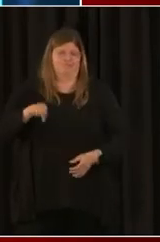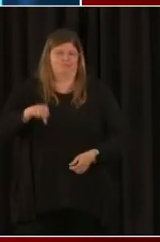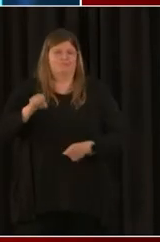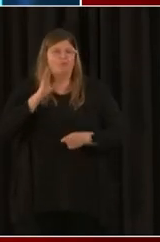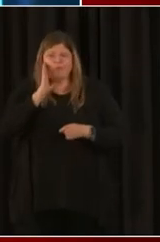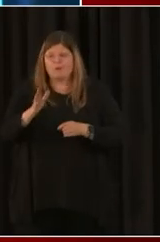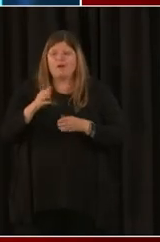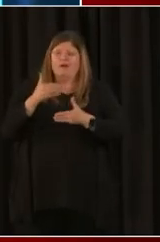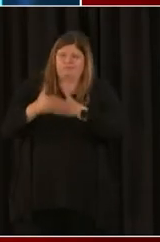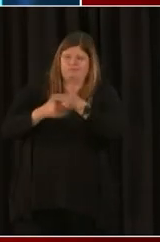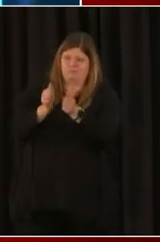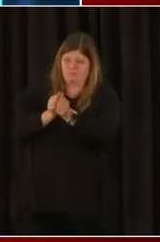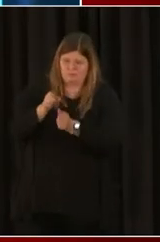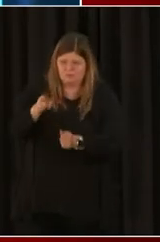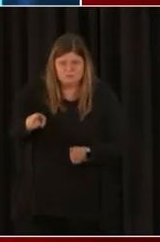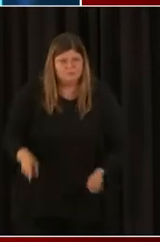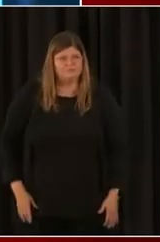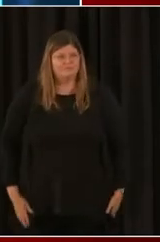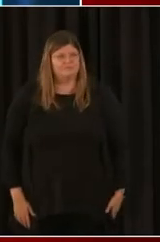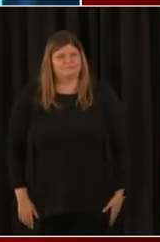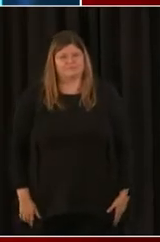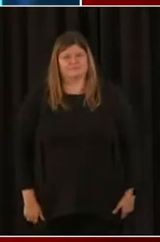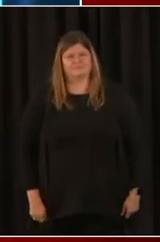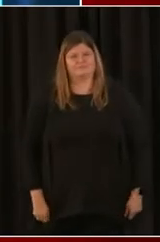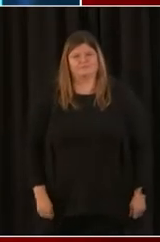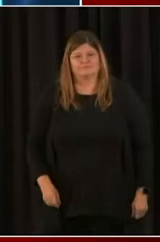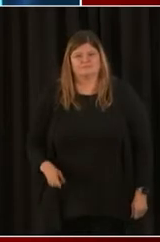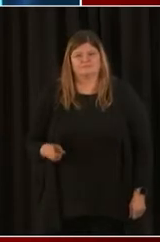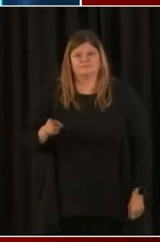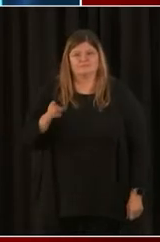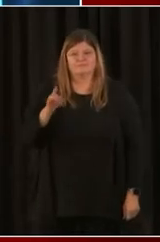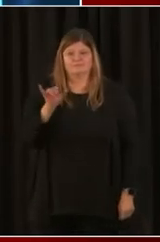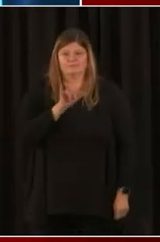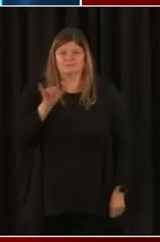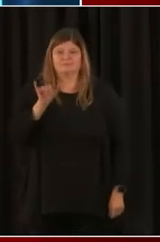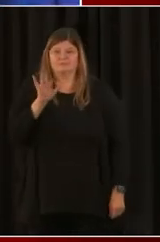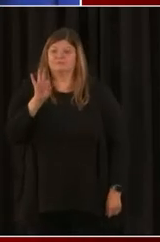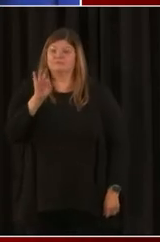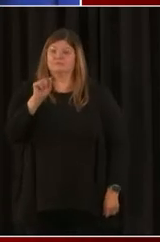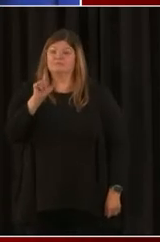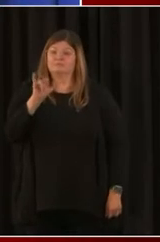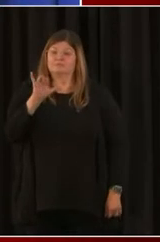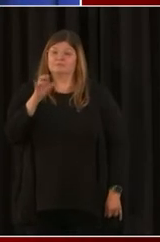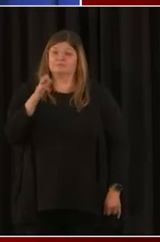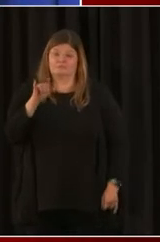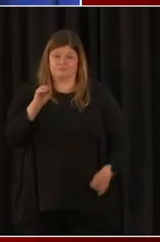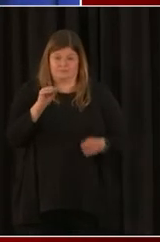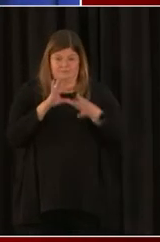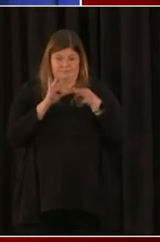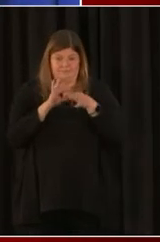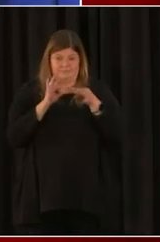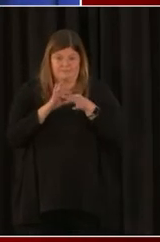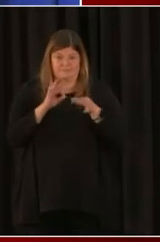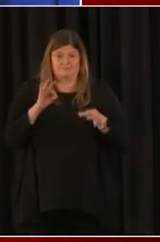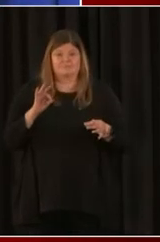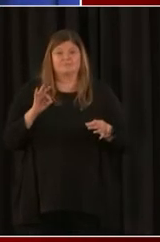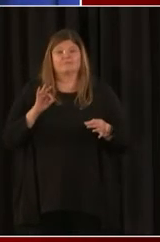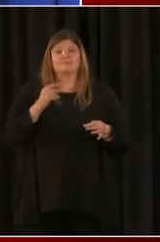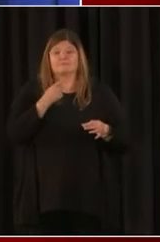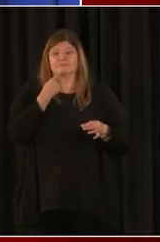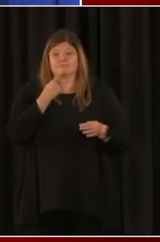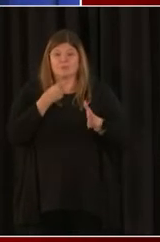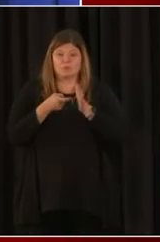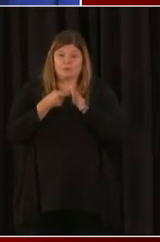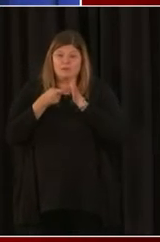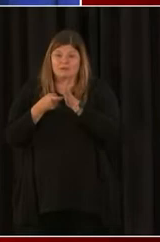And also just to meet their fiduciary requirements as well. It just, I think it allows you to process faster and kind of